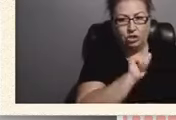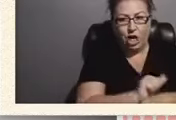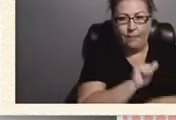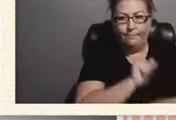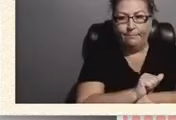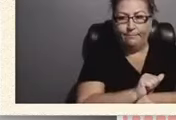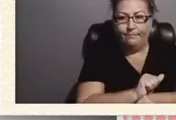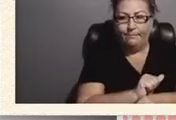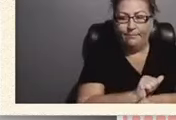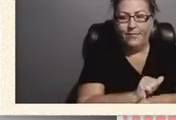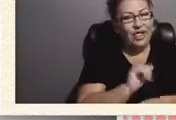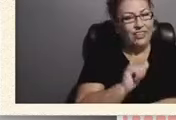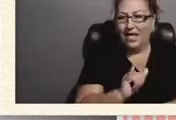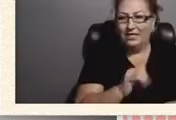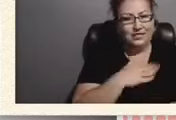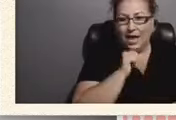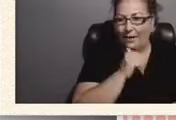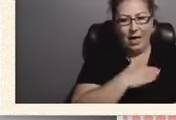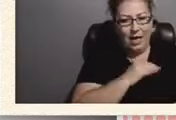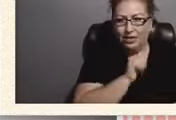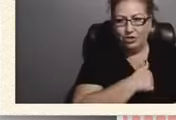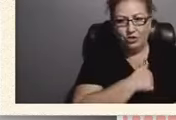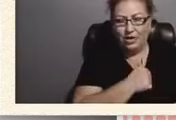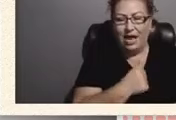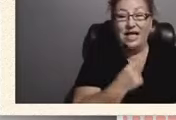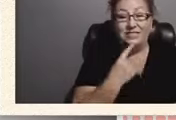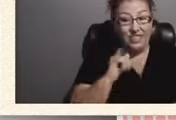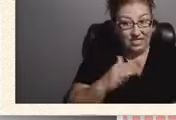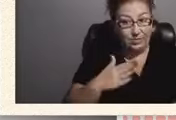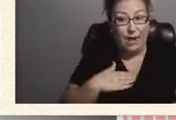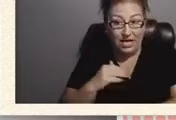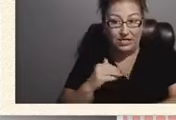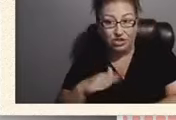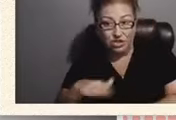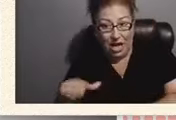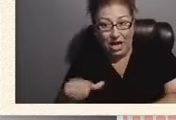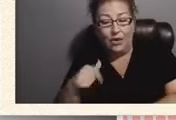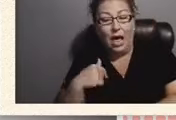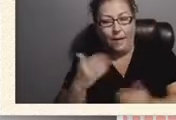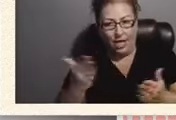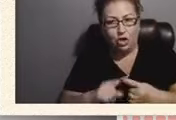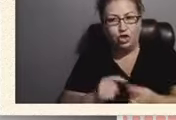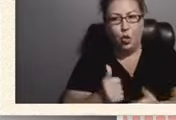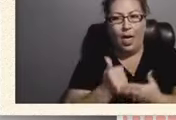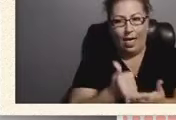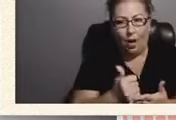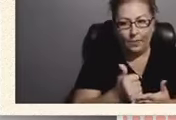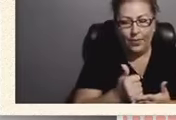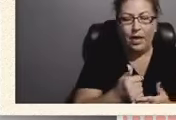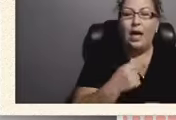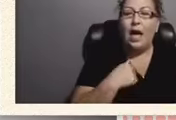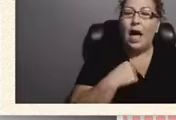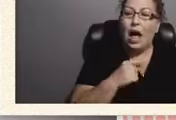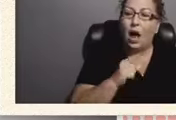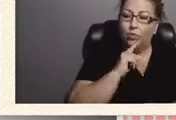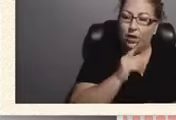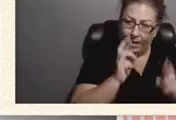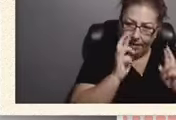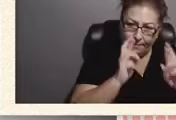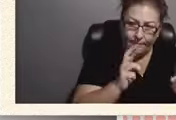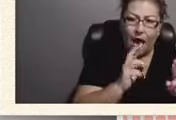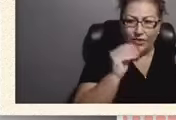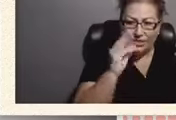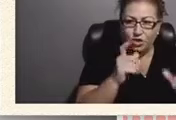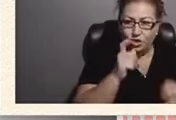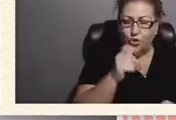my attitude. I say, that's my child. And I'm here to help. I admire the teacher who have 20 kids,